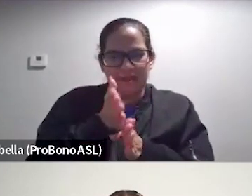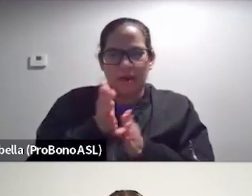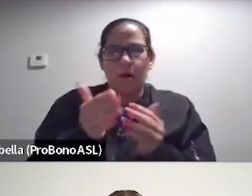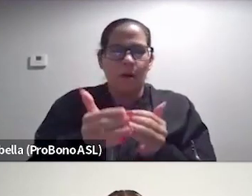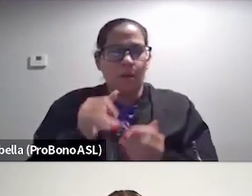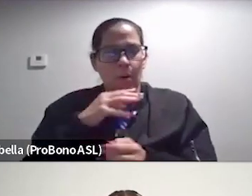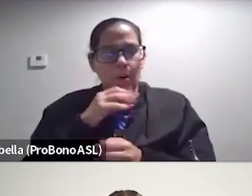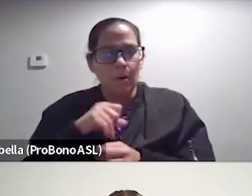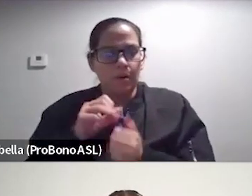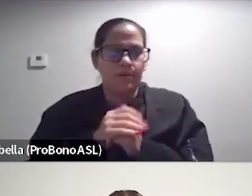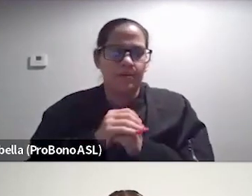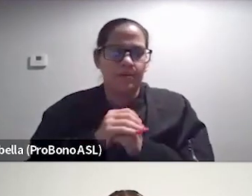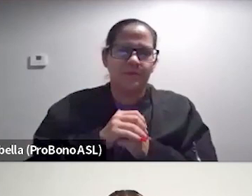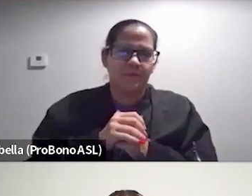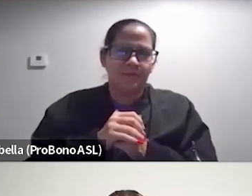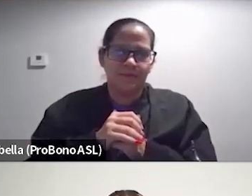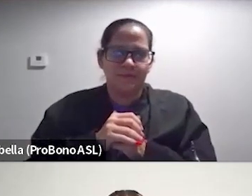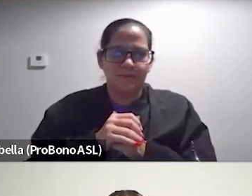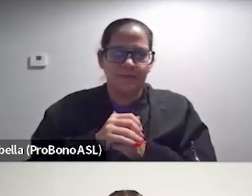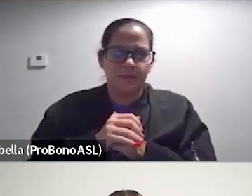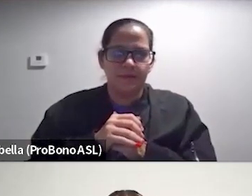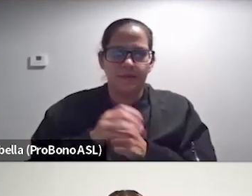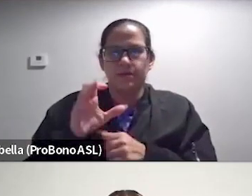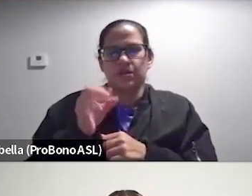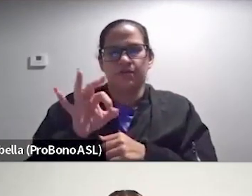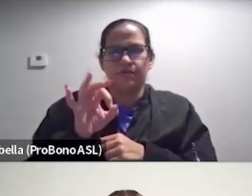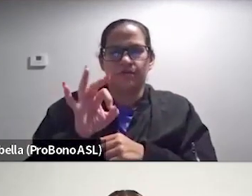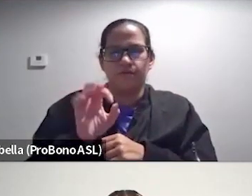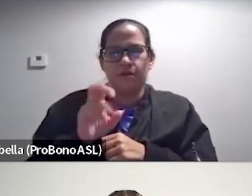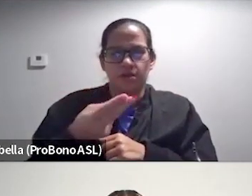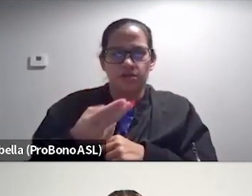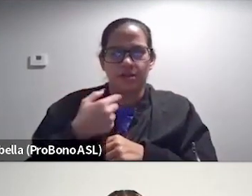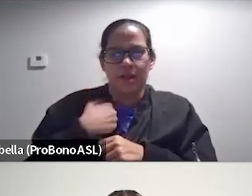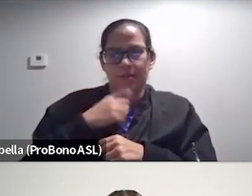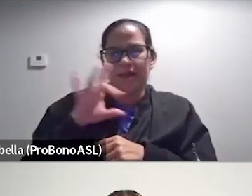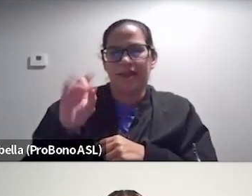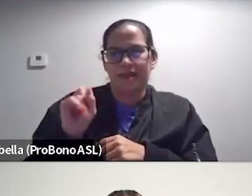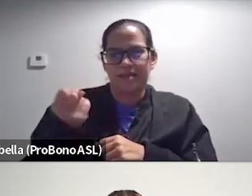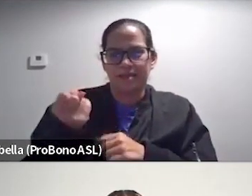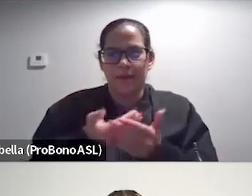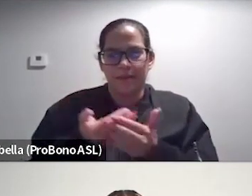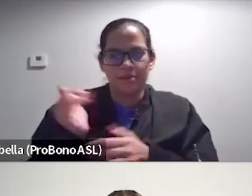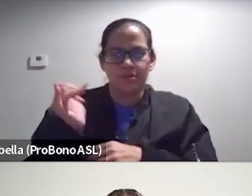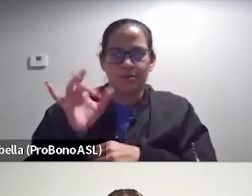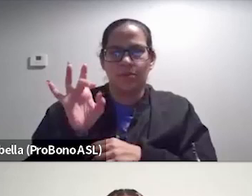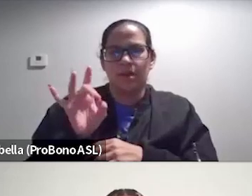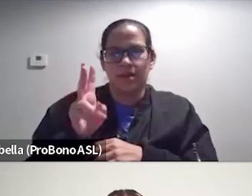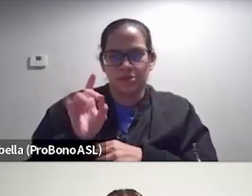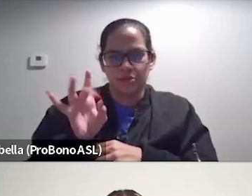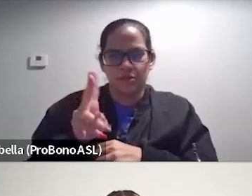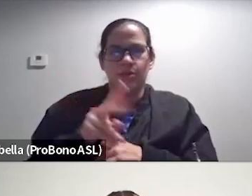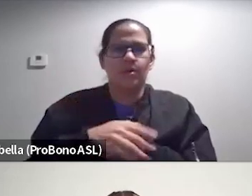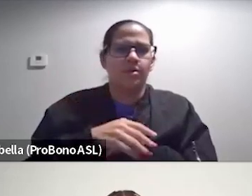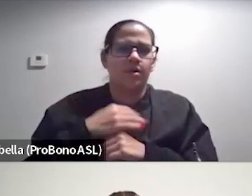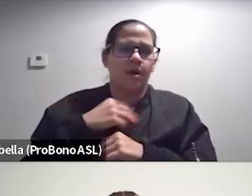Gen X and millennials. So fresh. And I'm an eighties baby too. So 82. So I'll